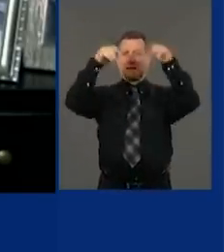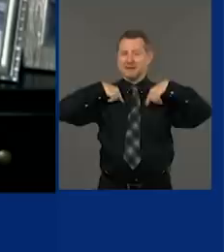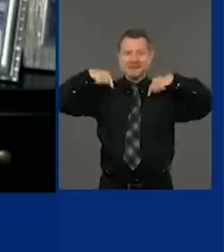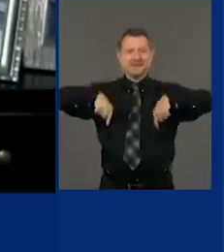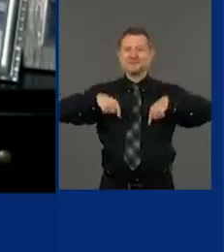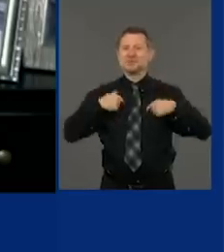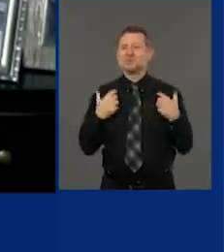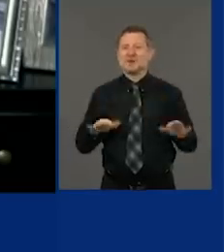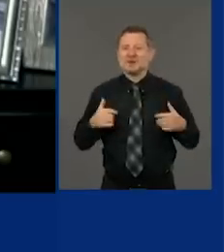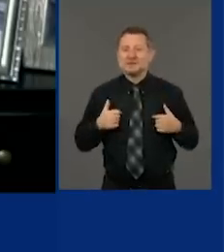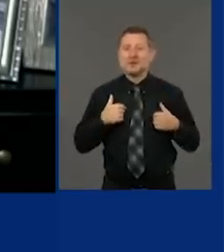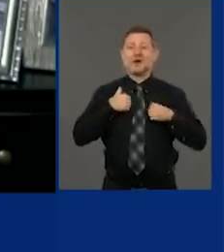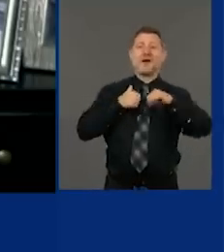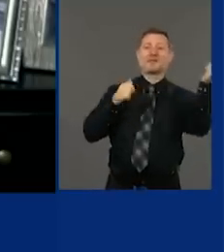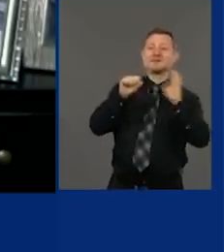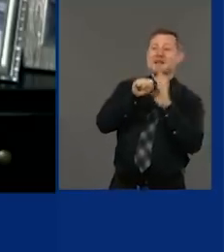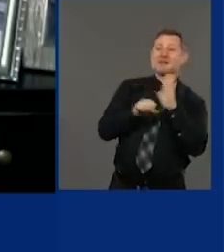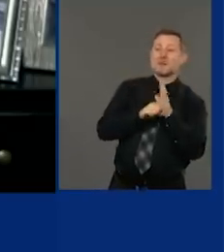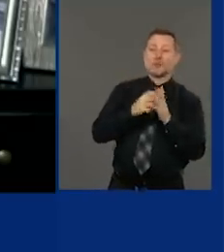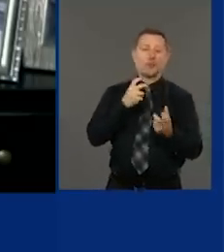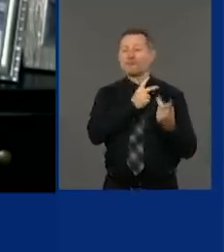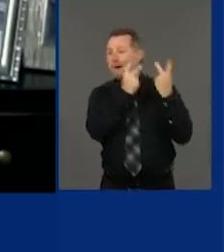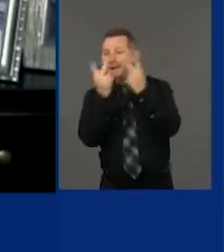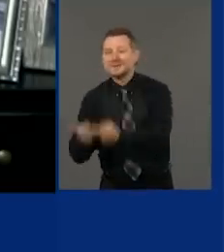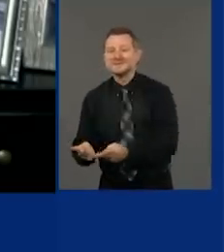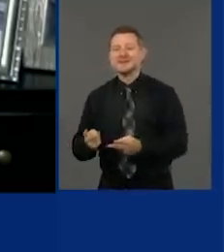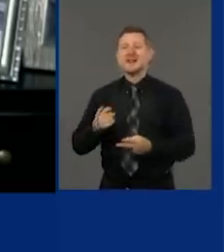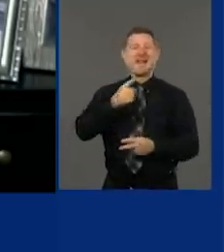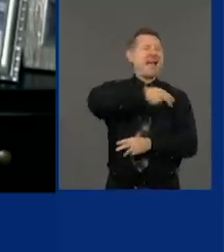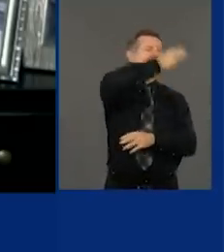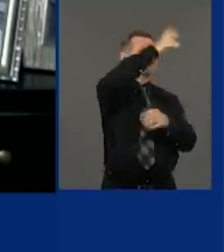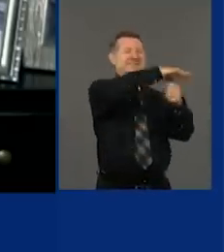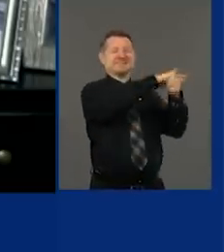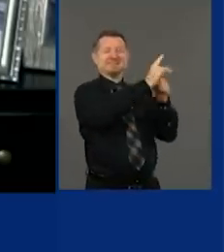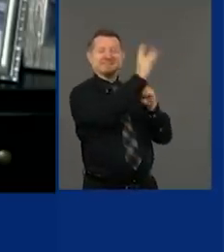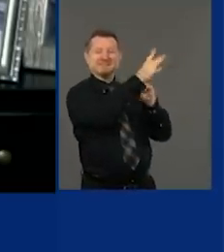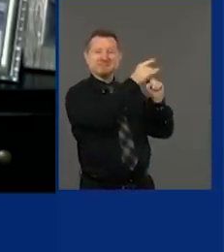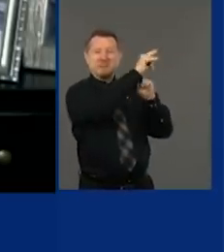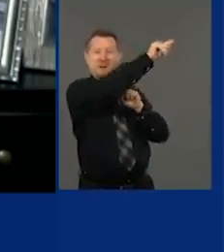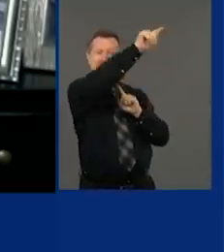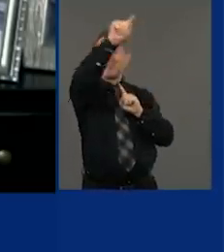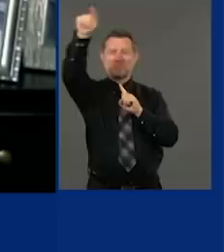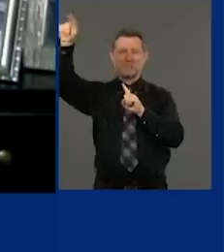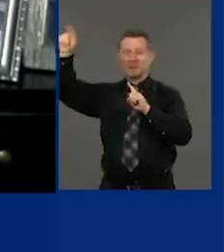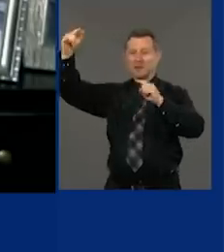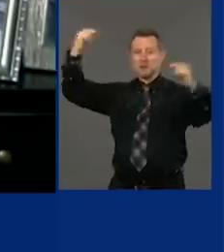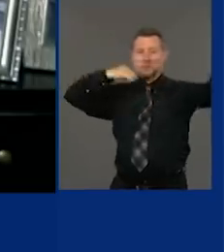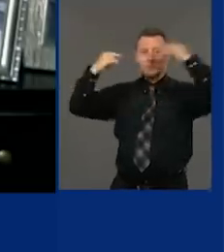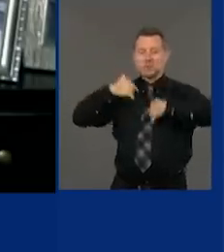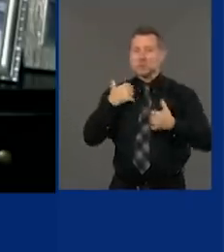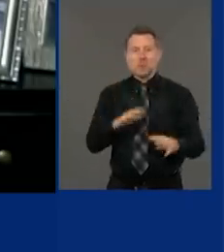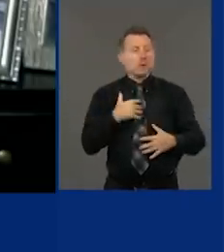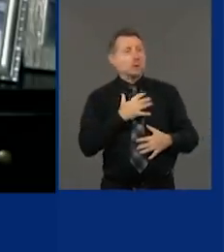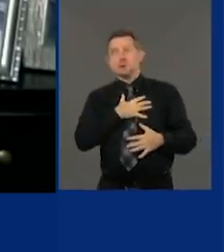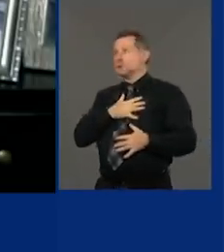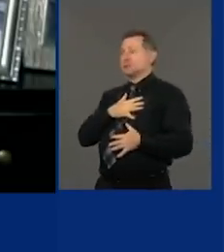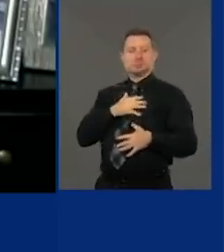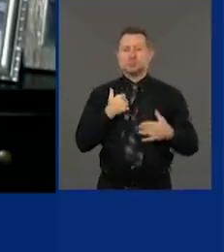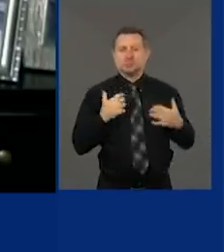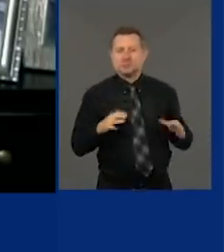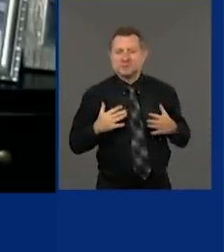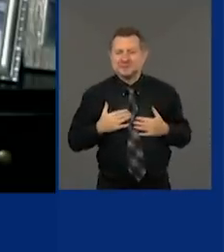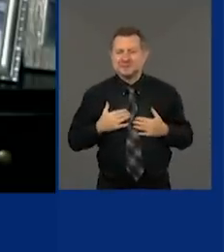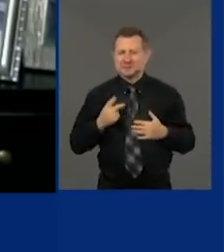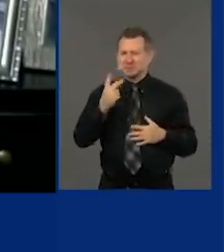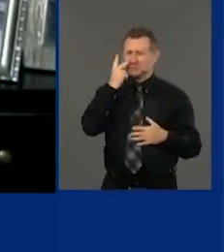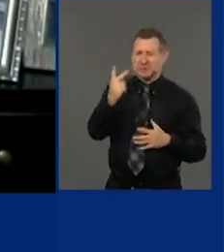people coming from other states where the infection rate is higher. We have a cluster of cases